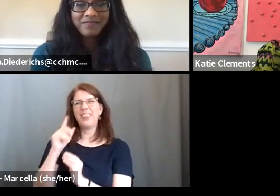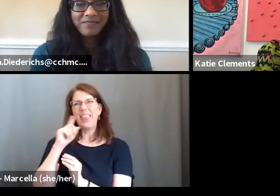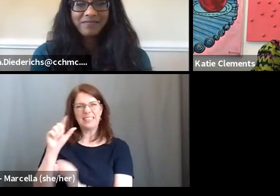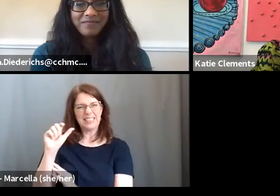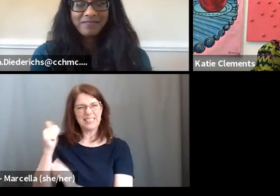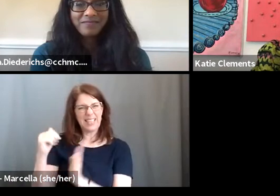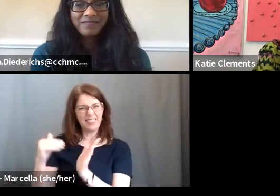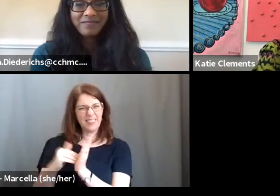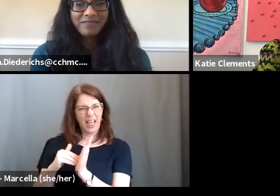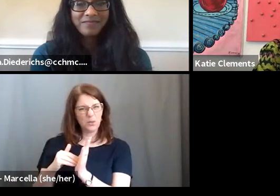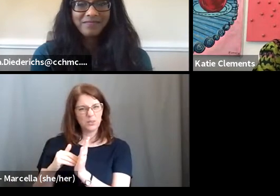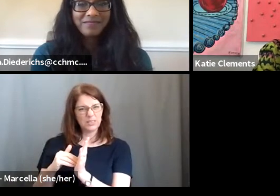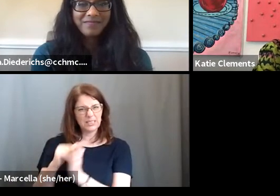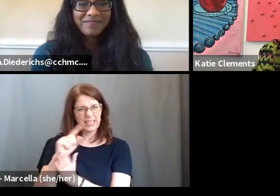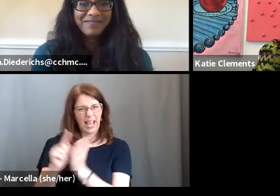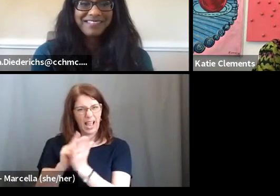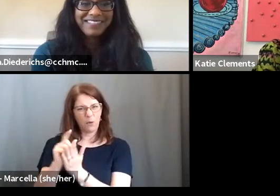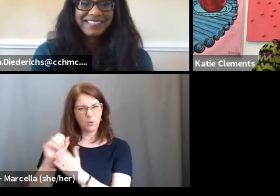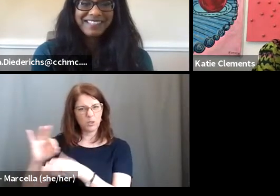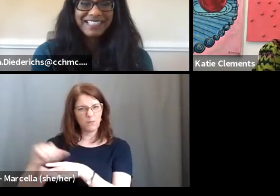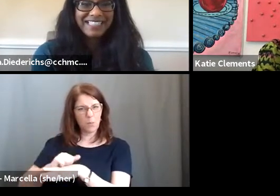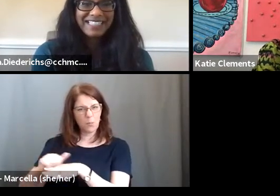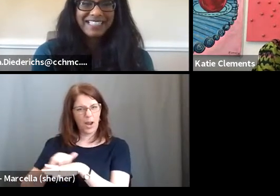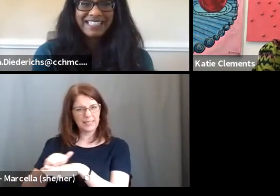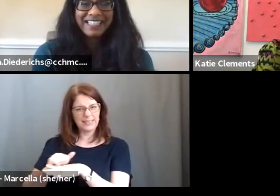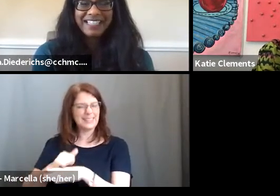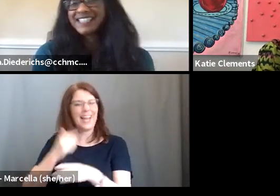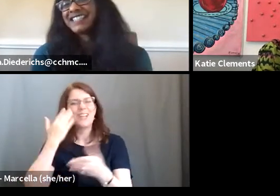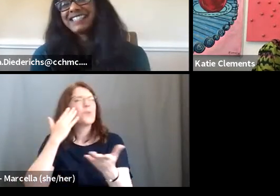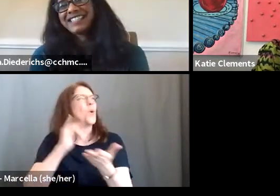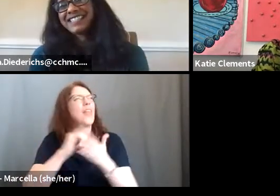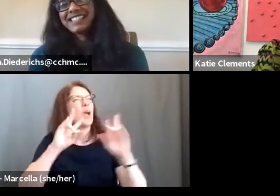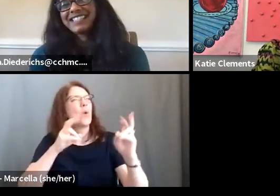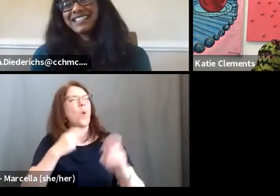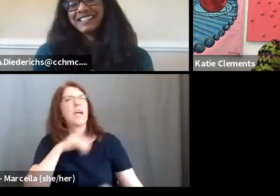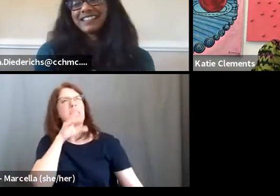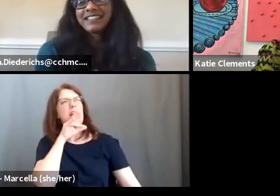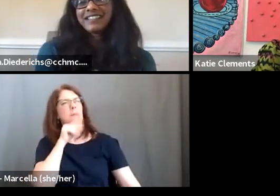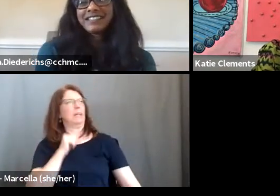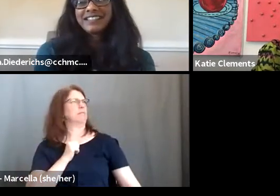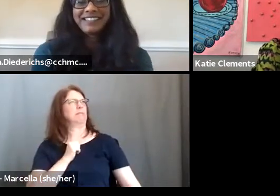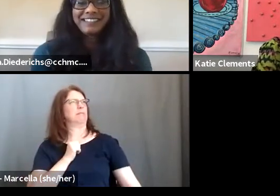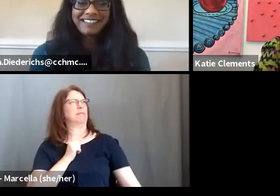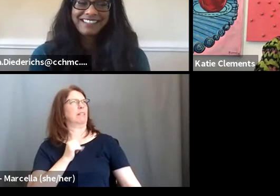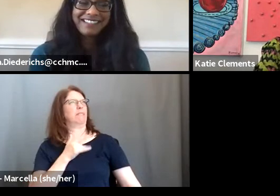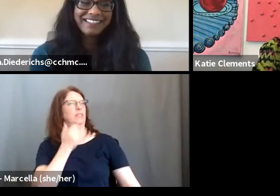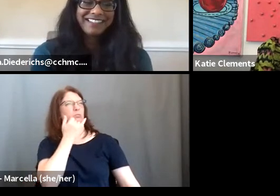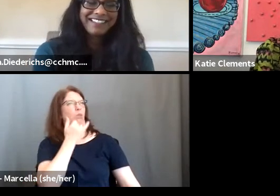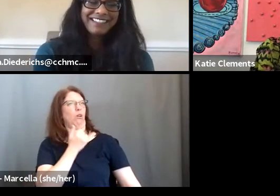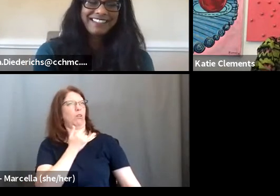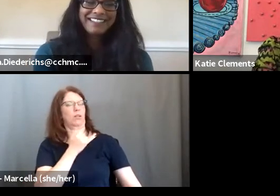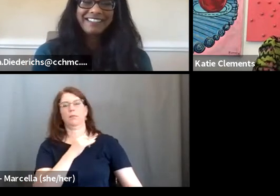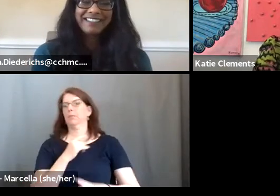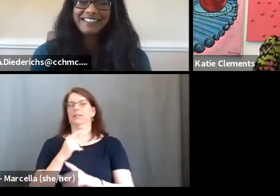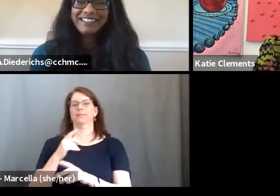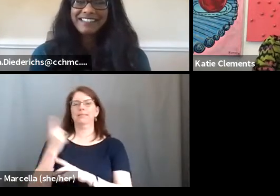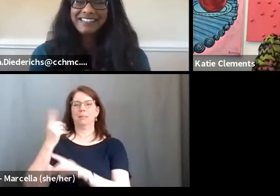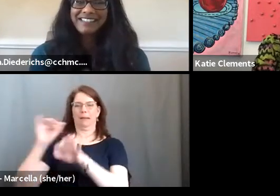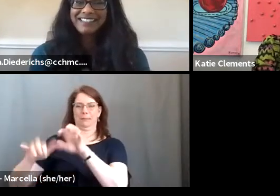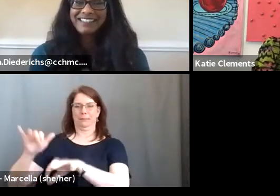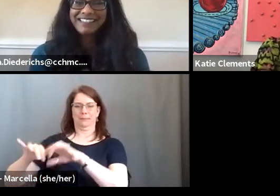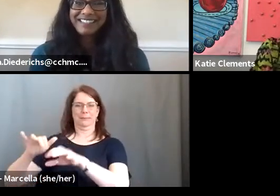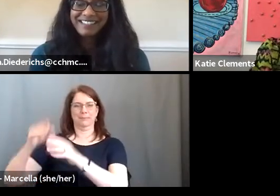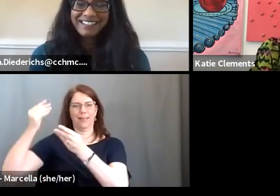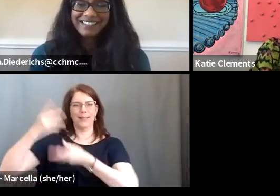of practice or something like that. I said out loud and now I'm worried like I got it wrong. But the wrong, that's what I was saying too. Yeah,